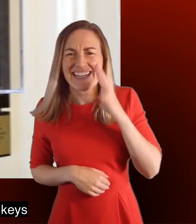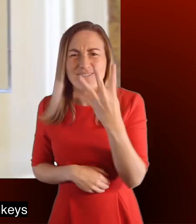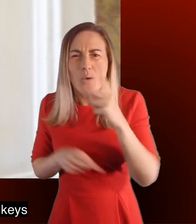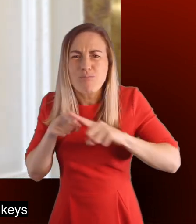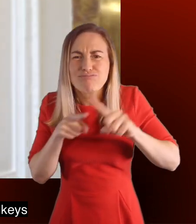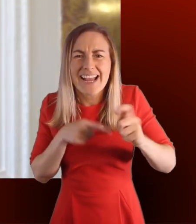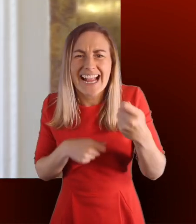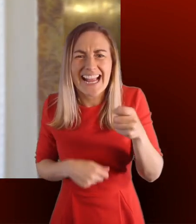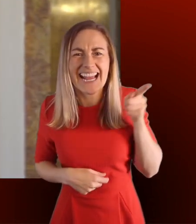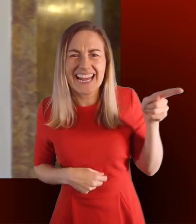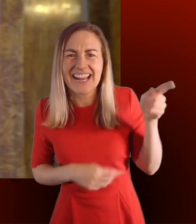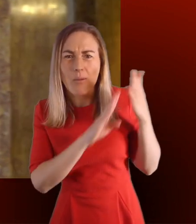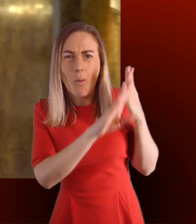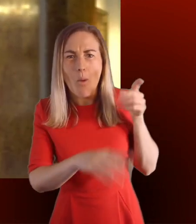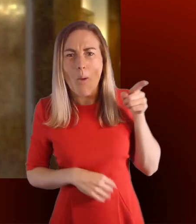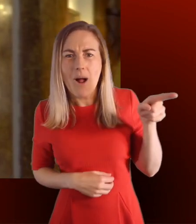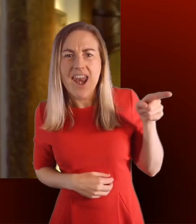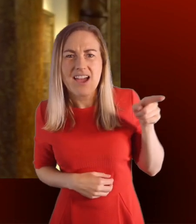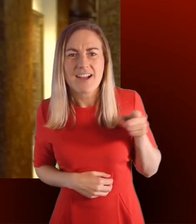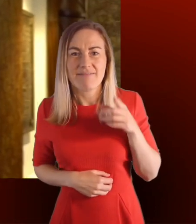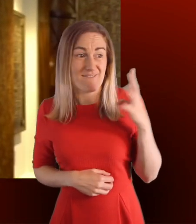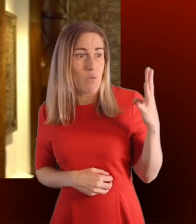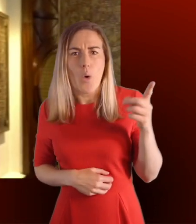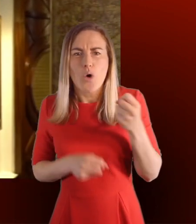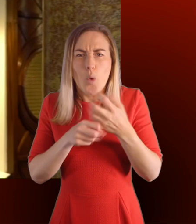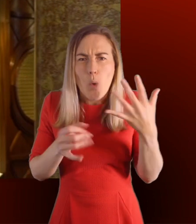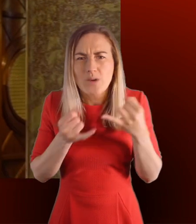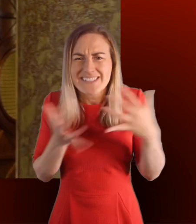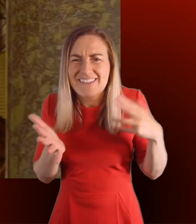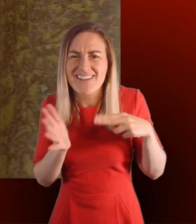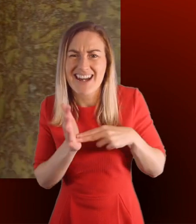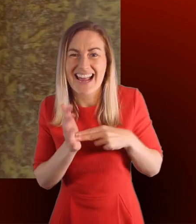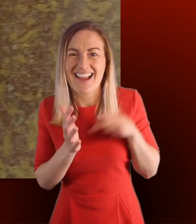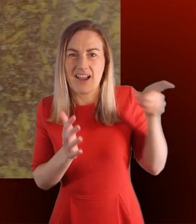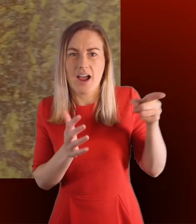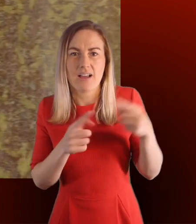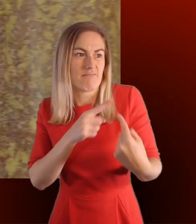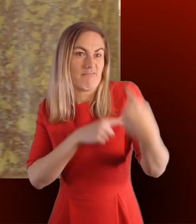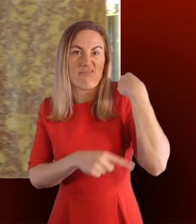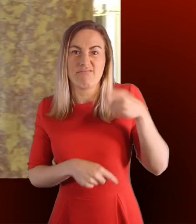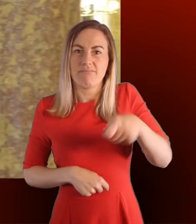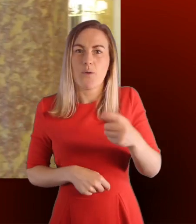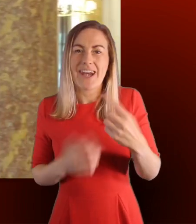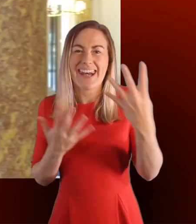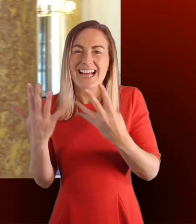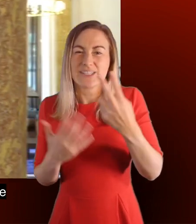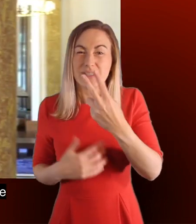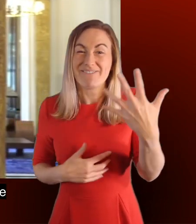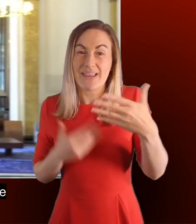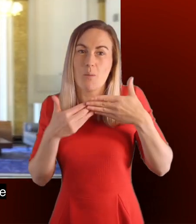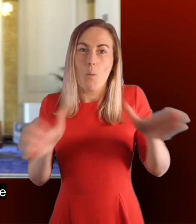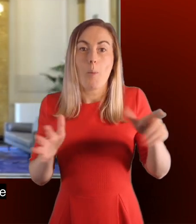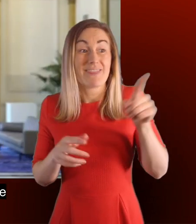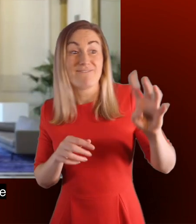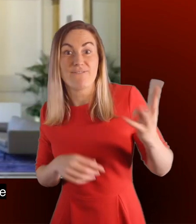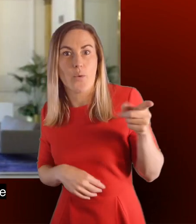see four keys in the case on the wall. Three of them gold, silver and nickel were made for the 1925 opening whereas the